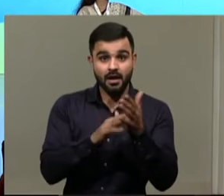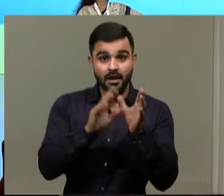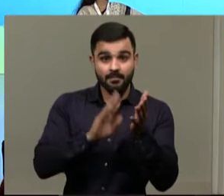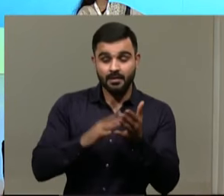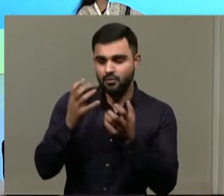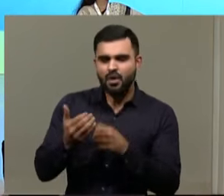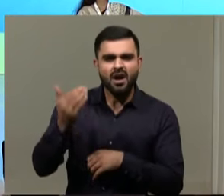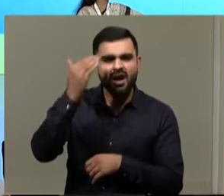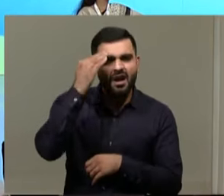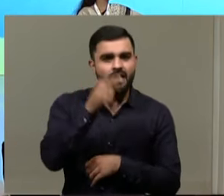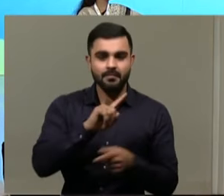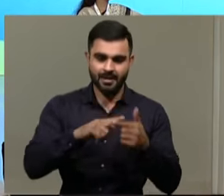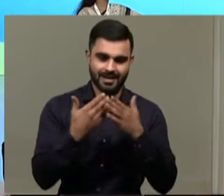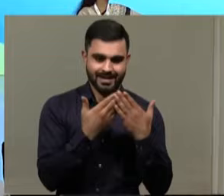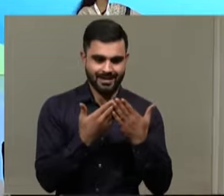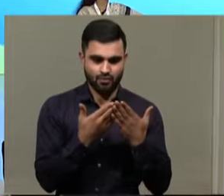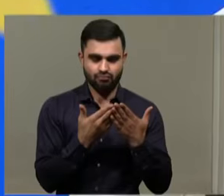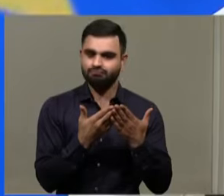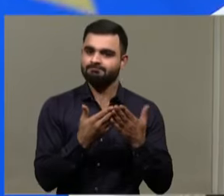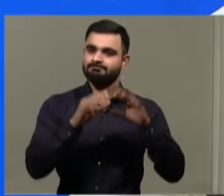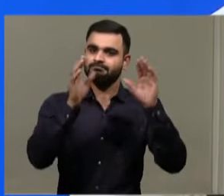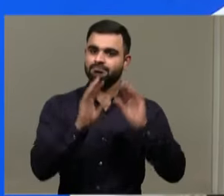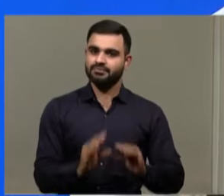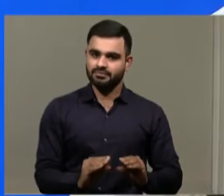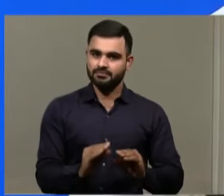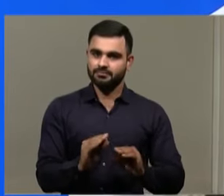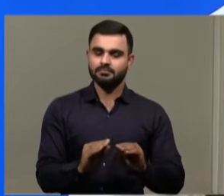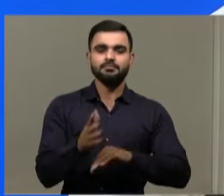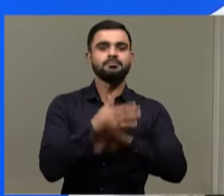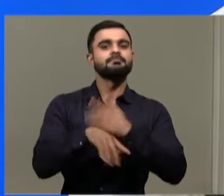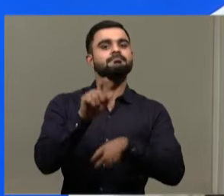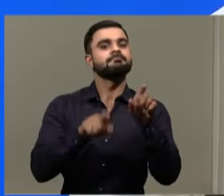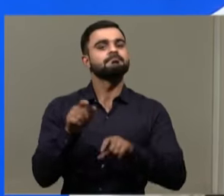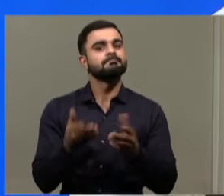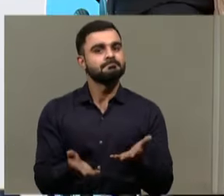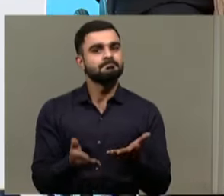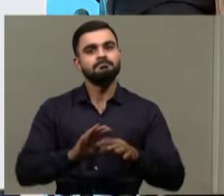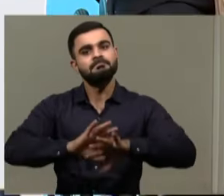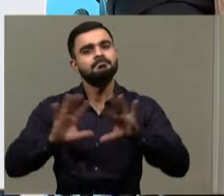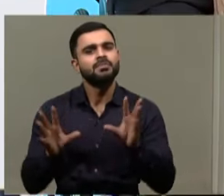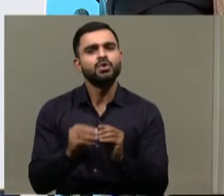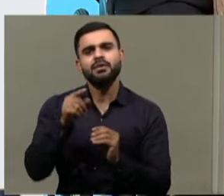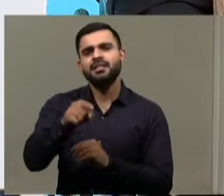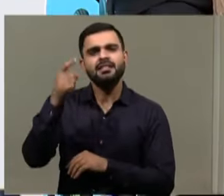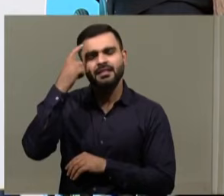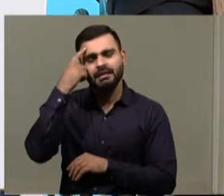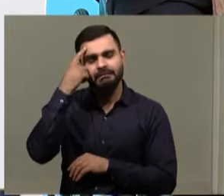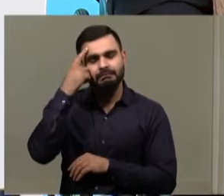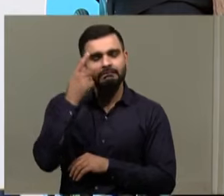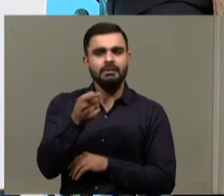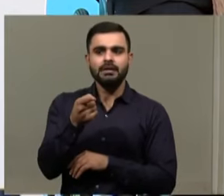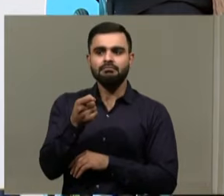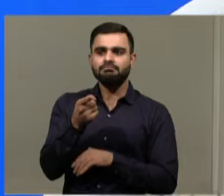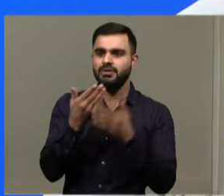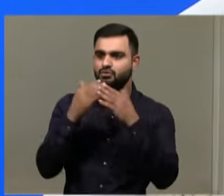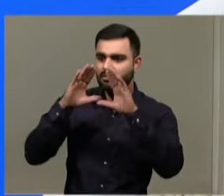the education dropout for people with disabilities as a whole, what do you think the main reason behind it?